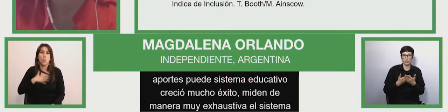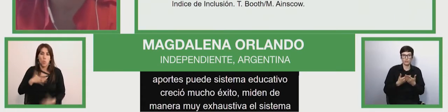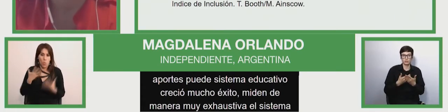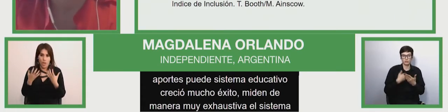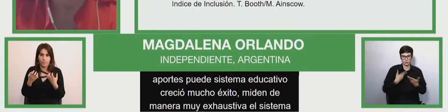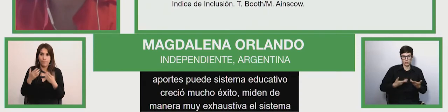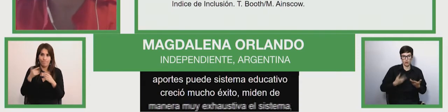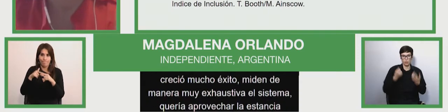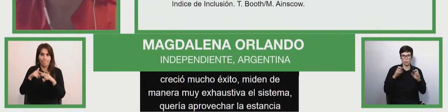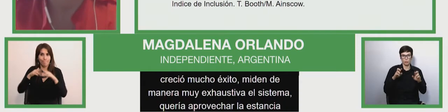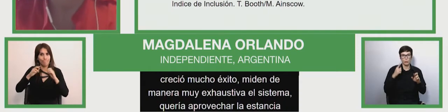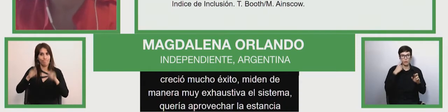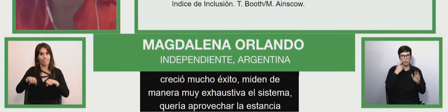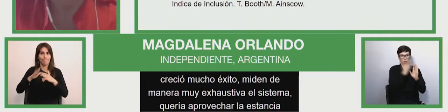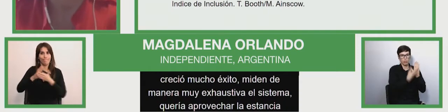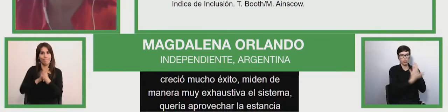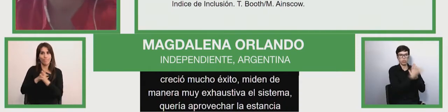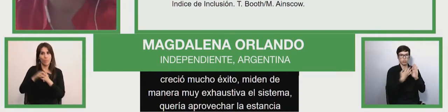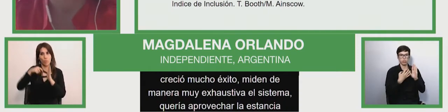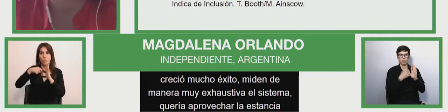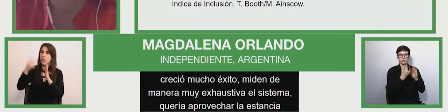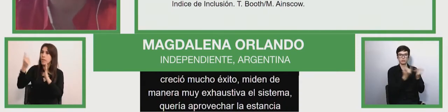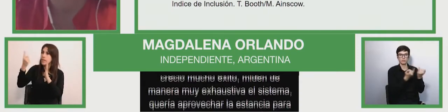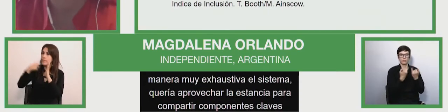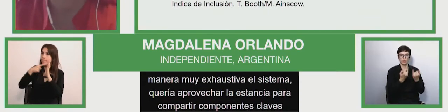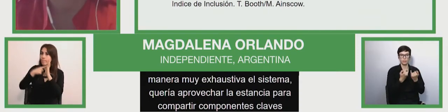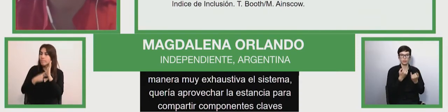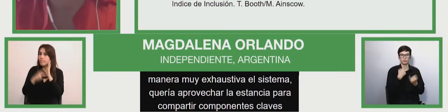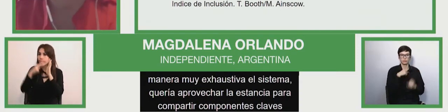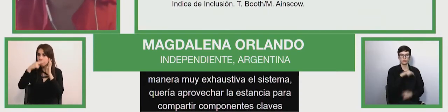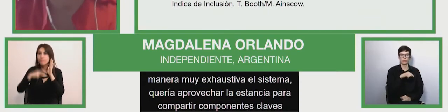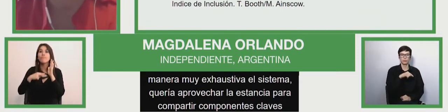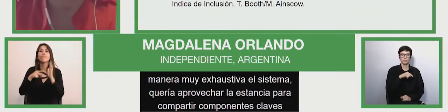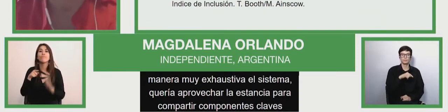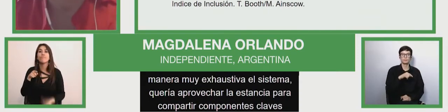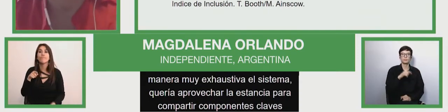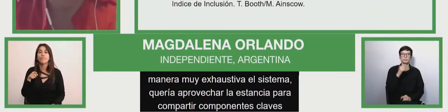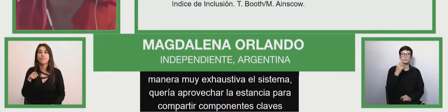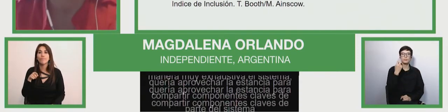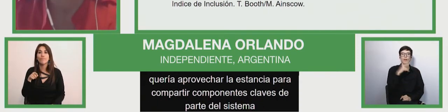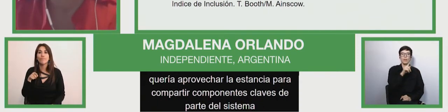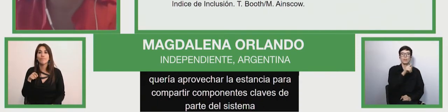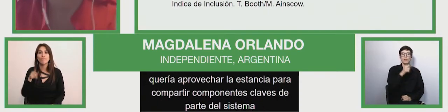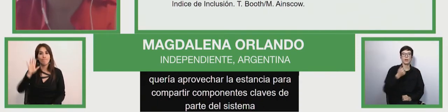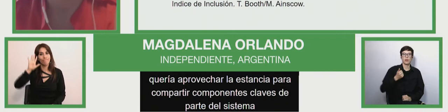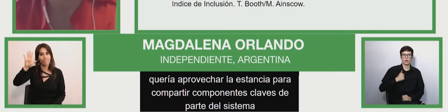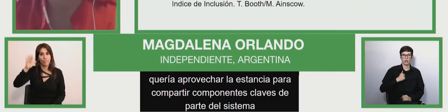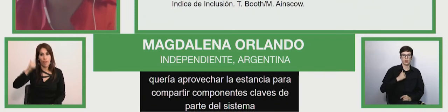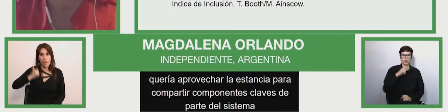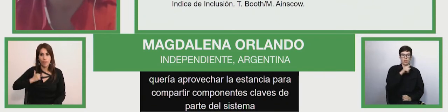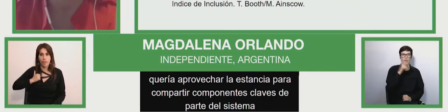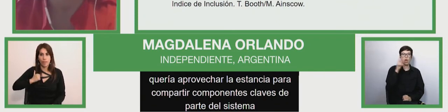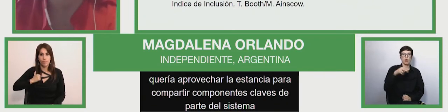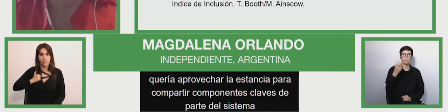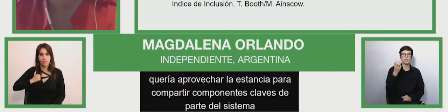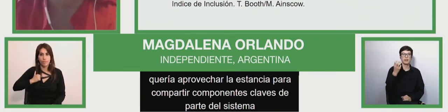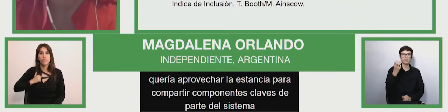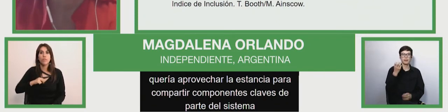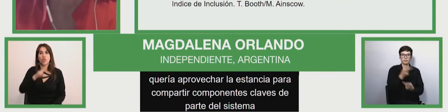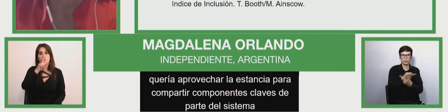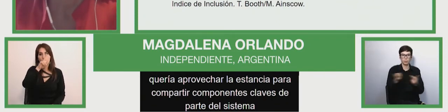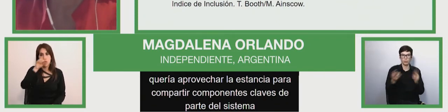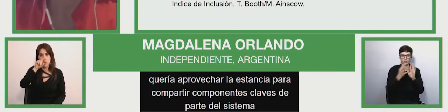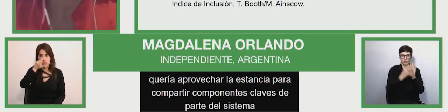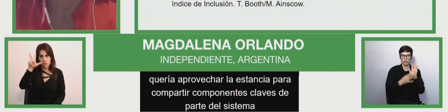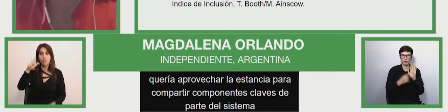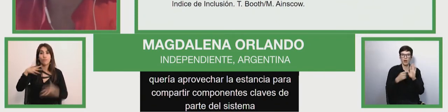components which are part of the system which is taken from policy policy 322 which are from 2013 and to